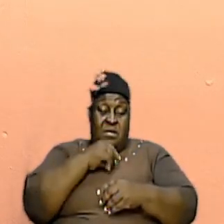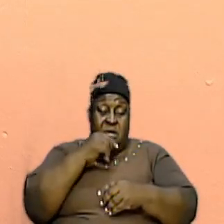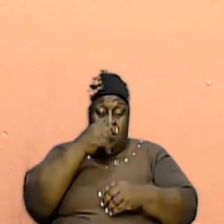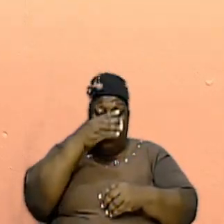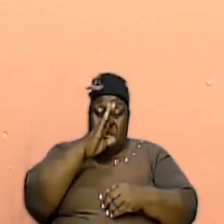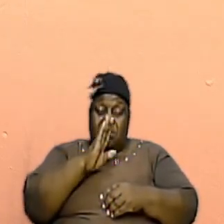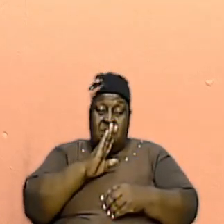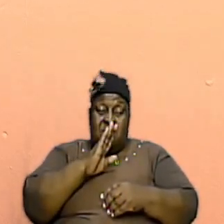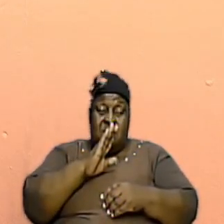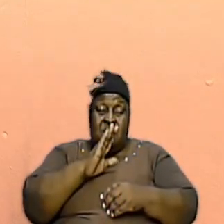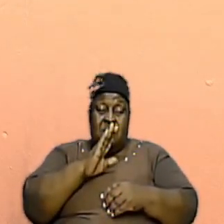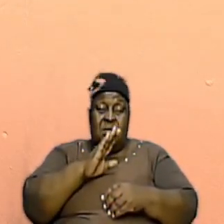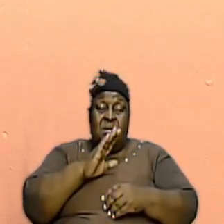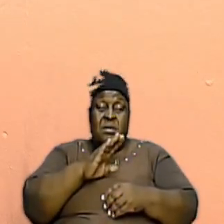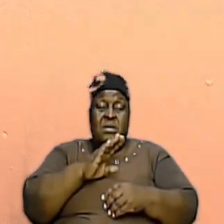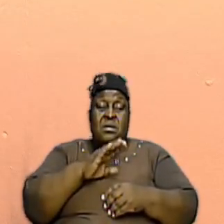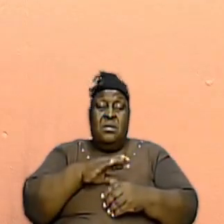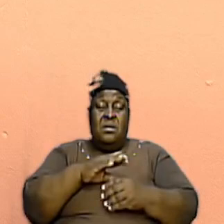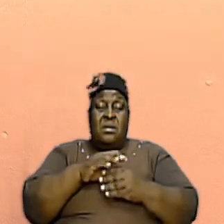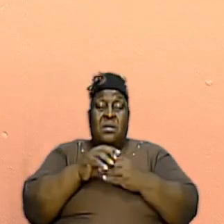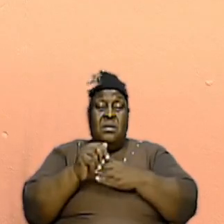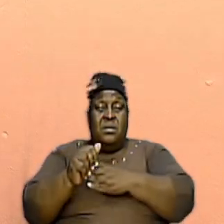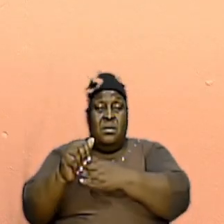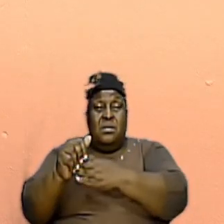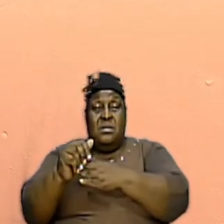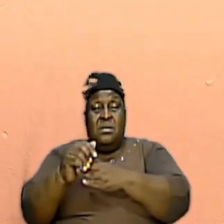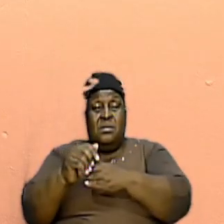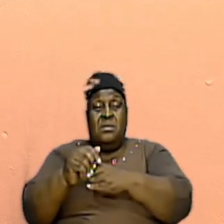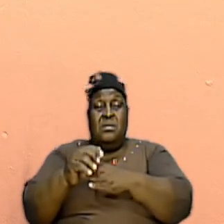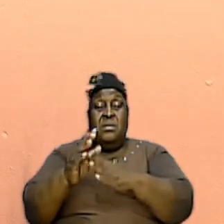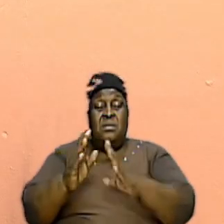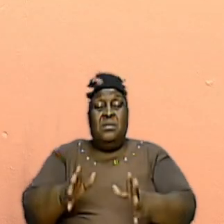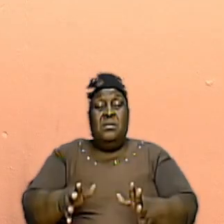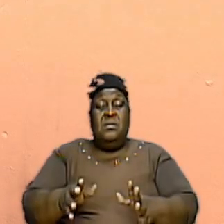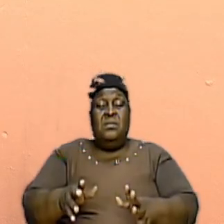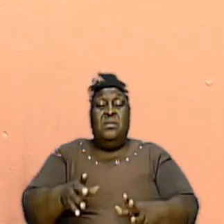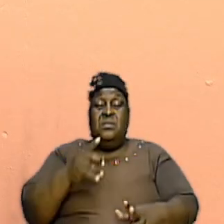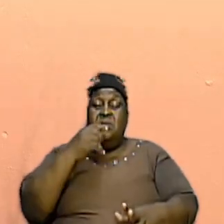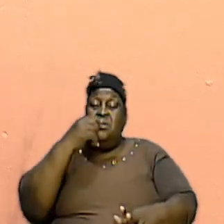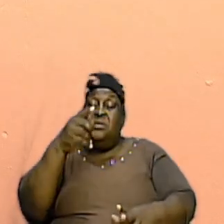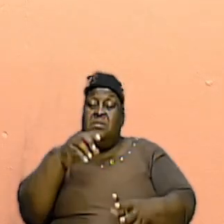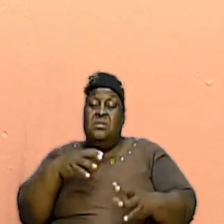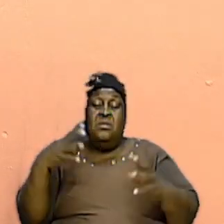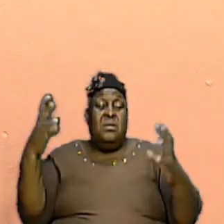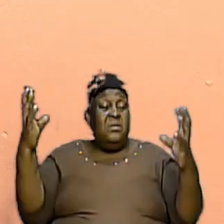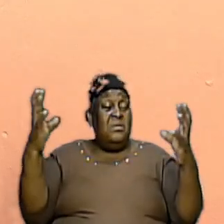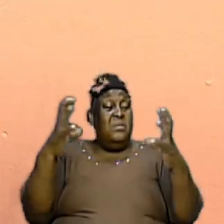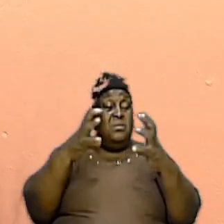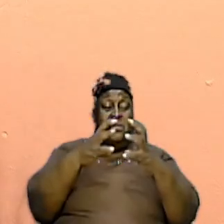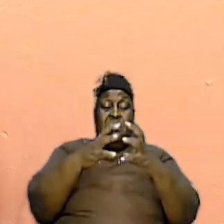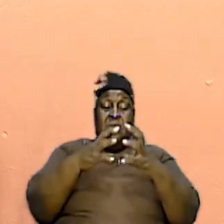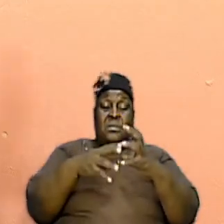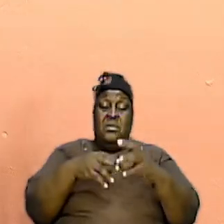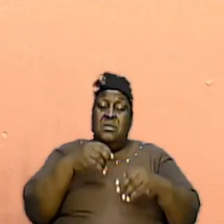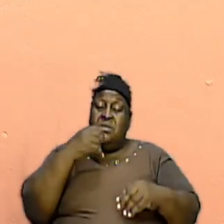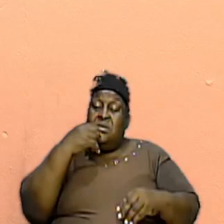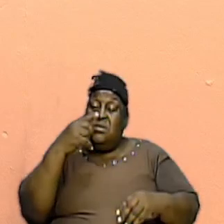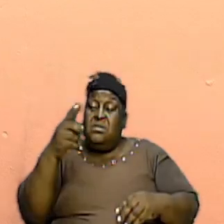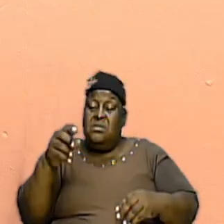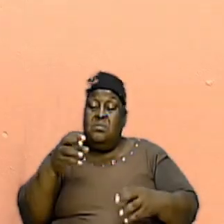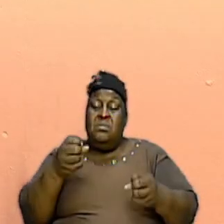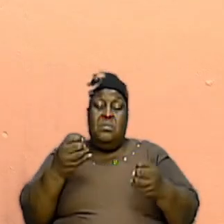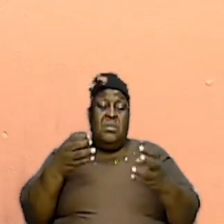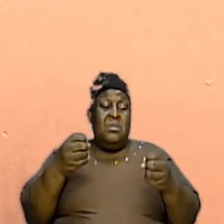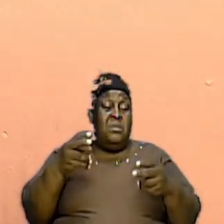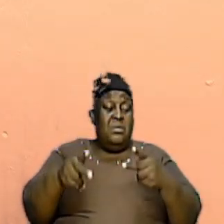where leaders have conveyed to their congregation, have conveyed to many folks